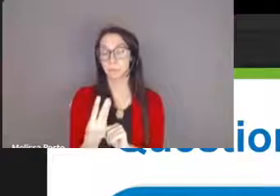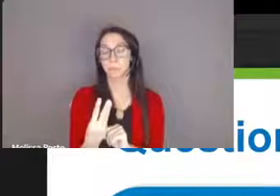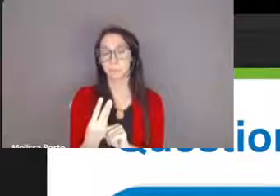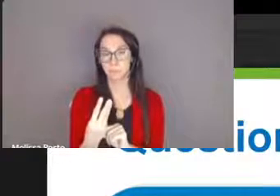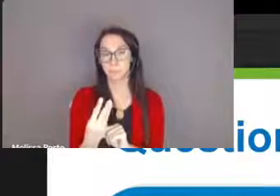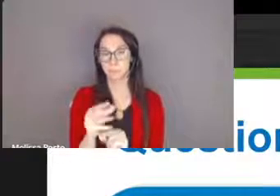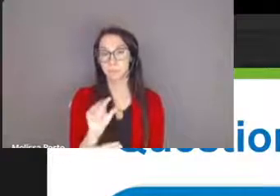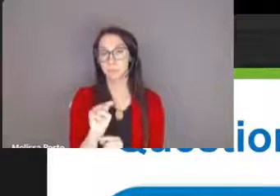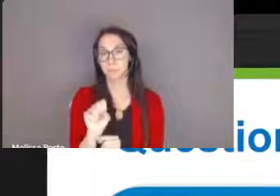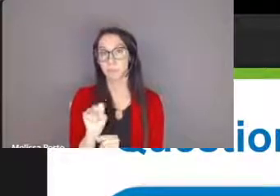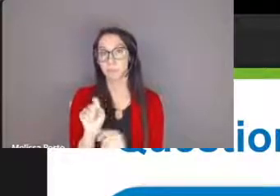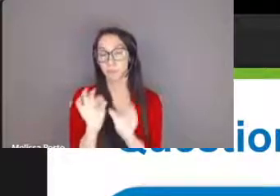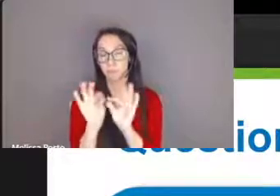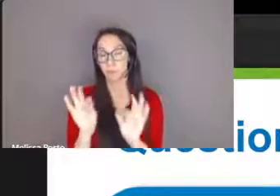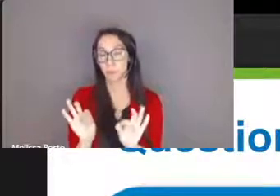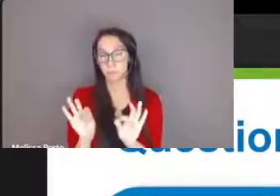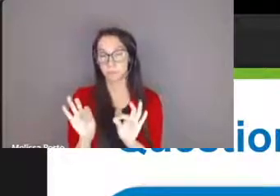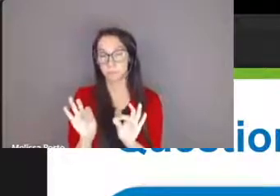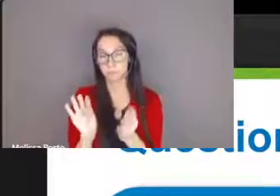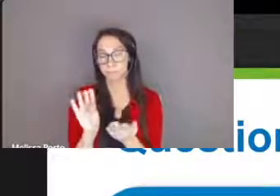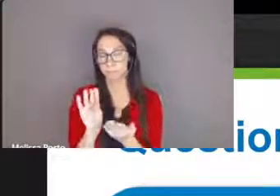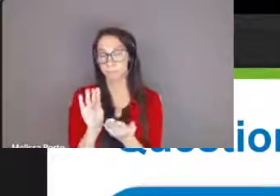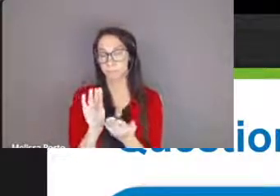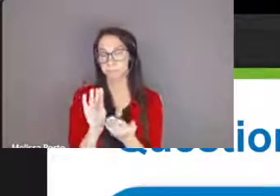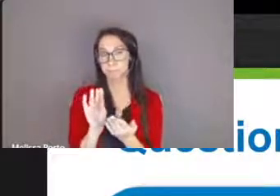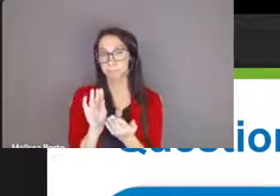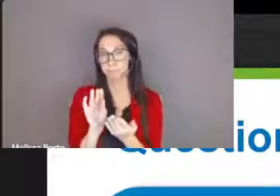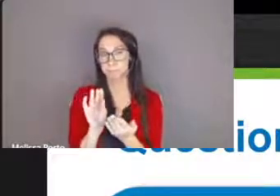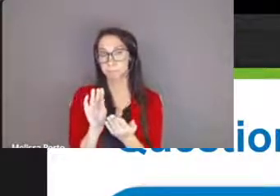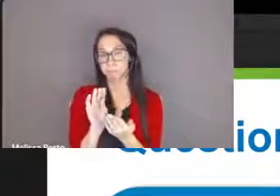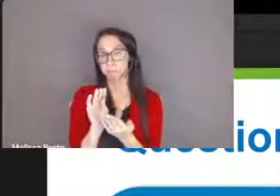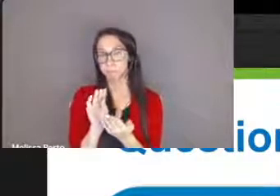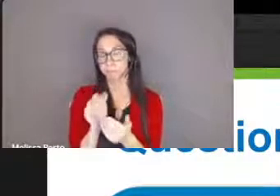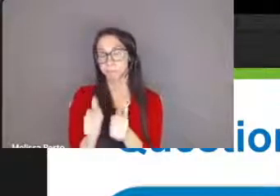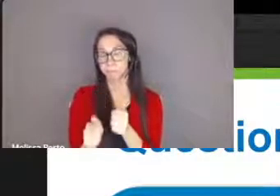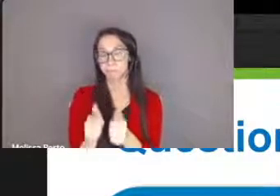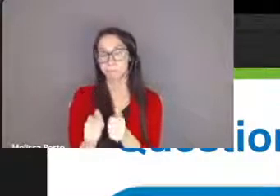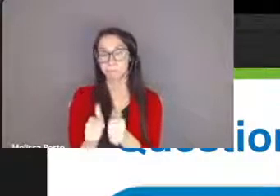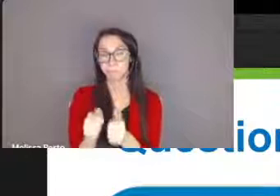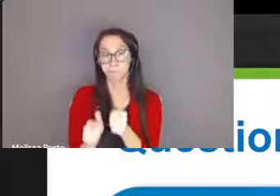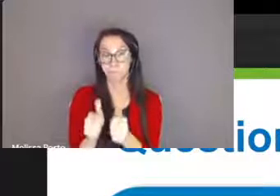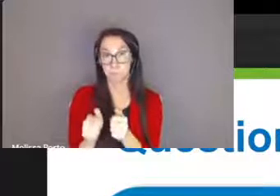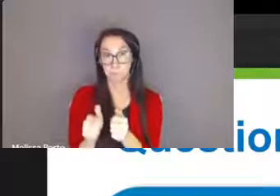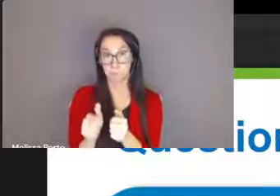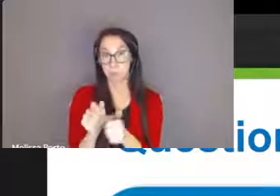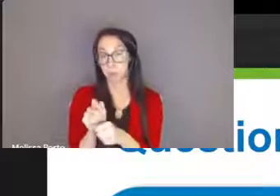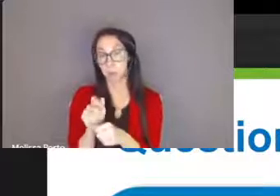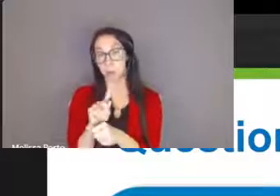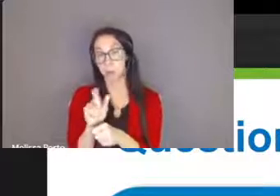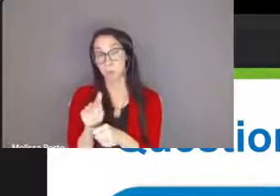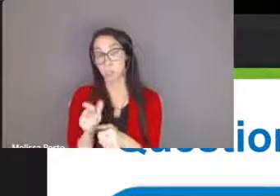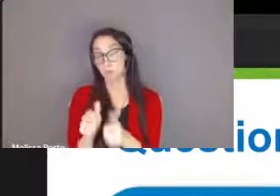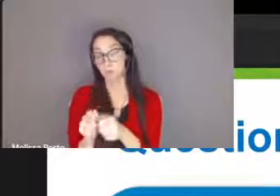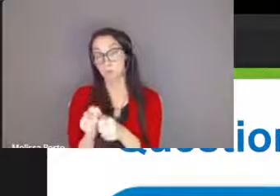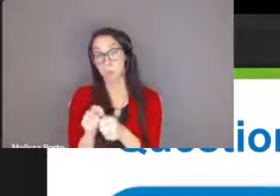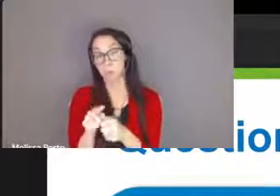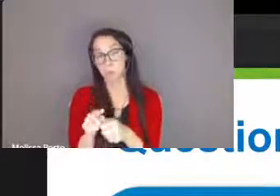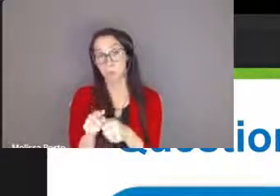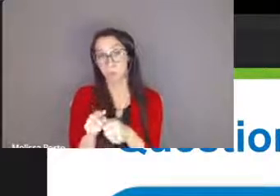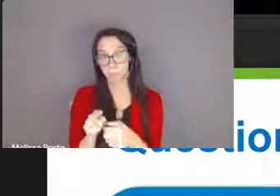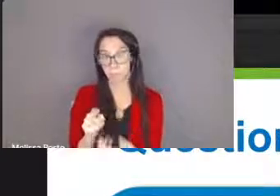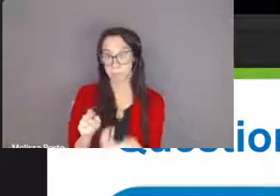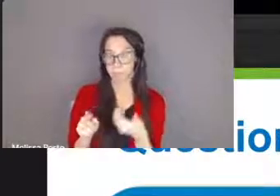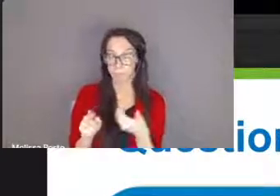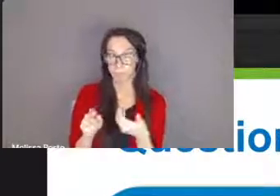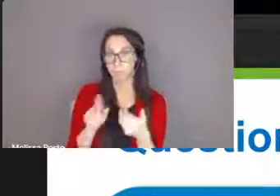to ask questions we will be monitoring this forms link throughout the presentation to answer any questions you might have we will also be sharing a feedback form